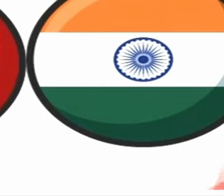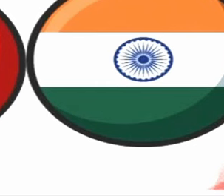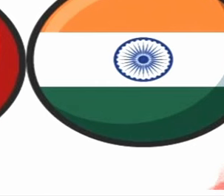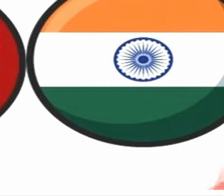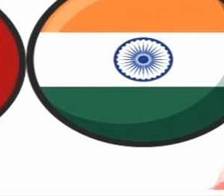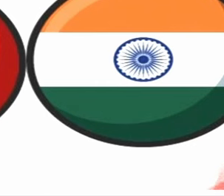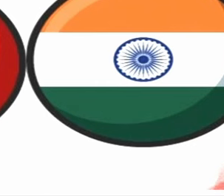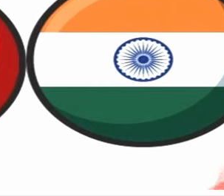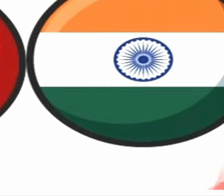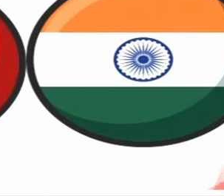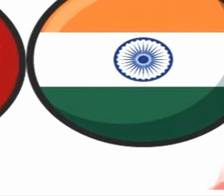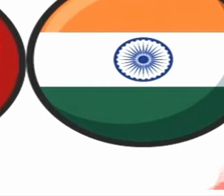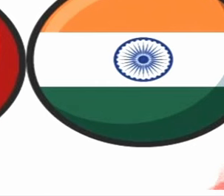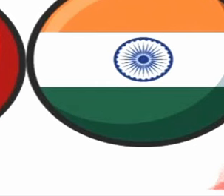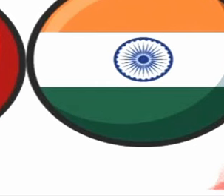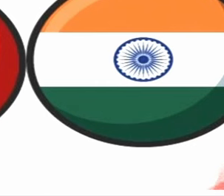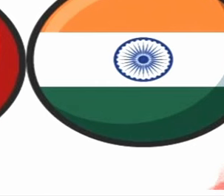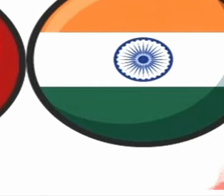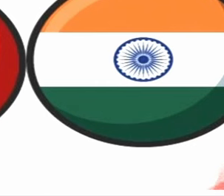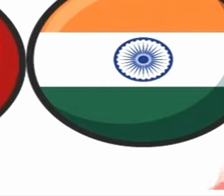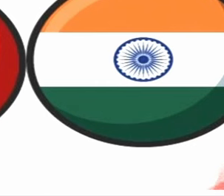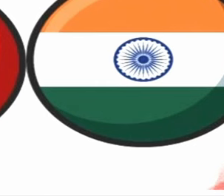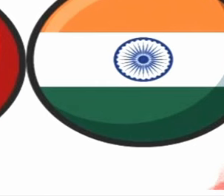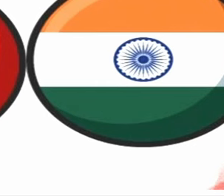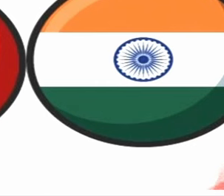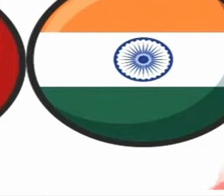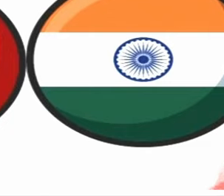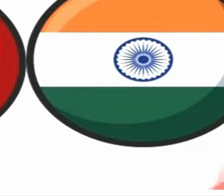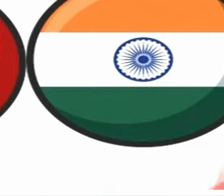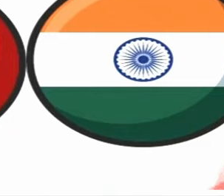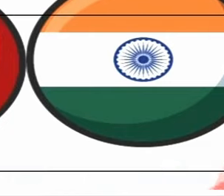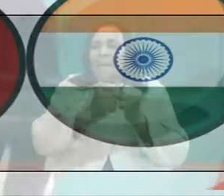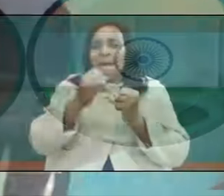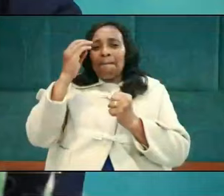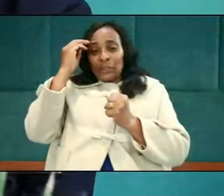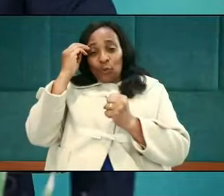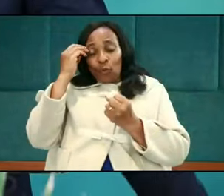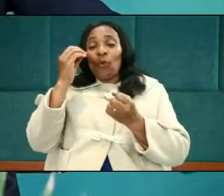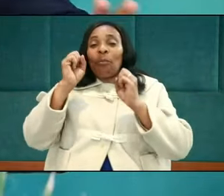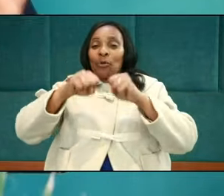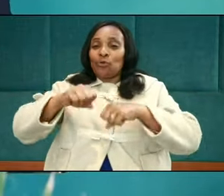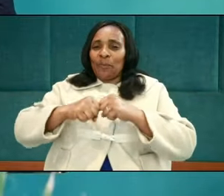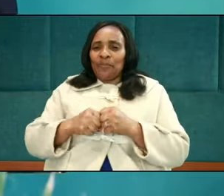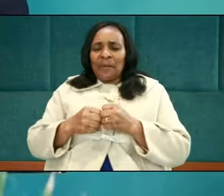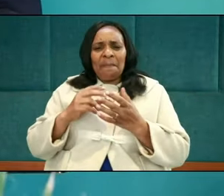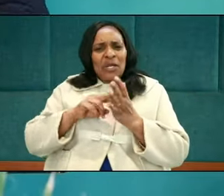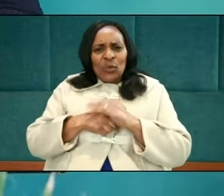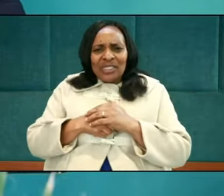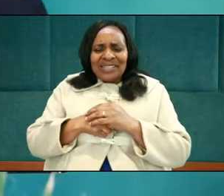index, score, with lower scores indicating stronger military capabilities. In other words,